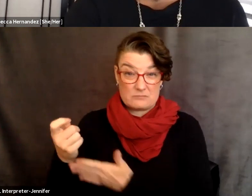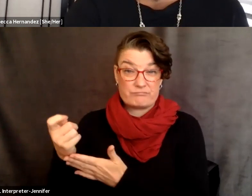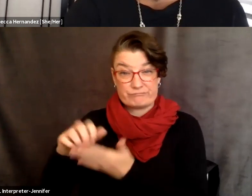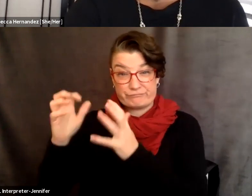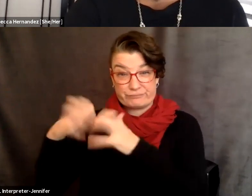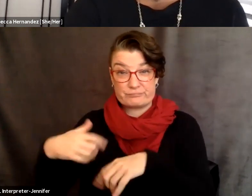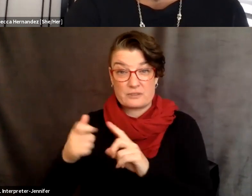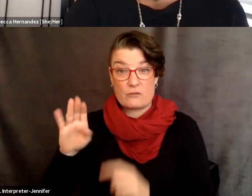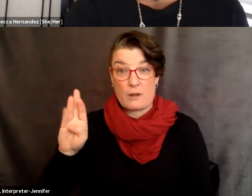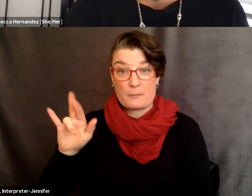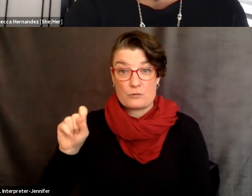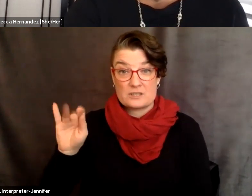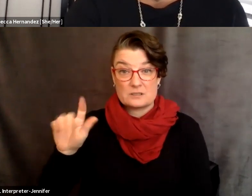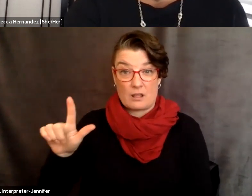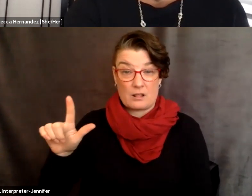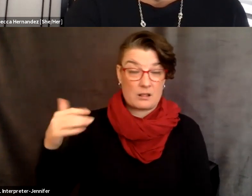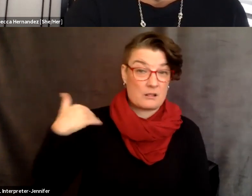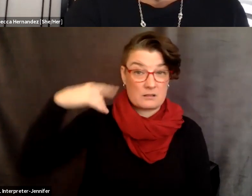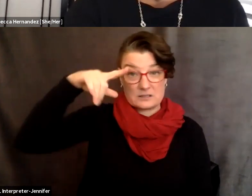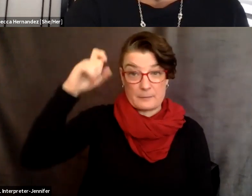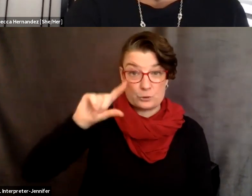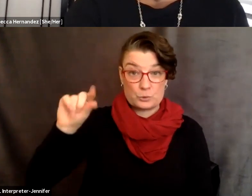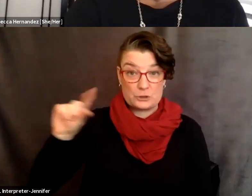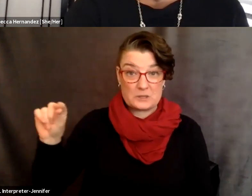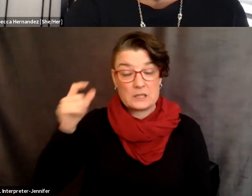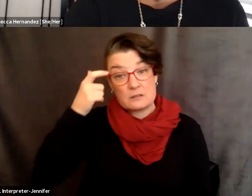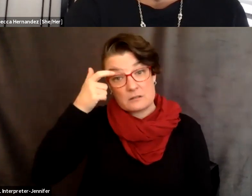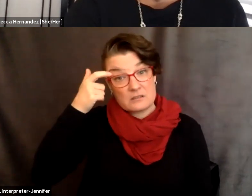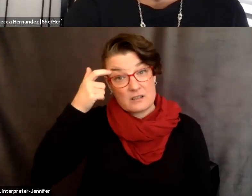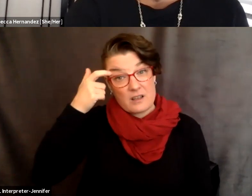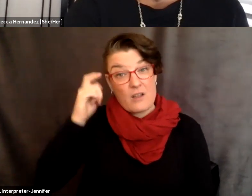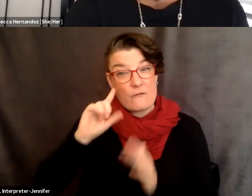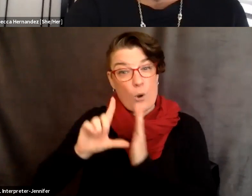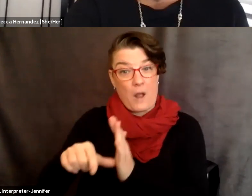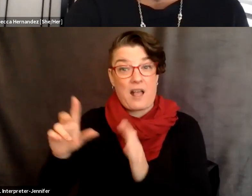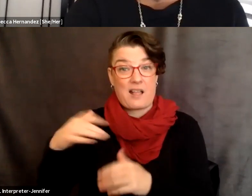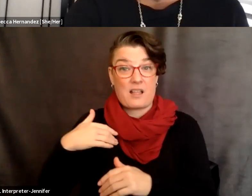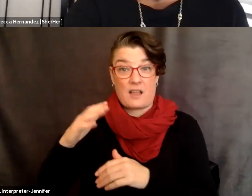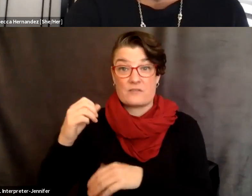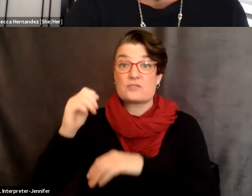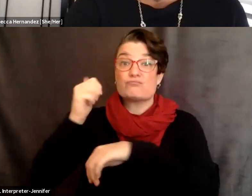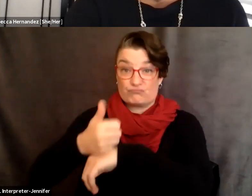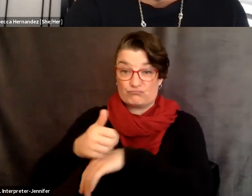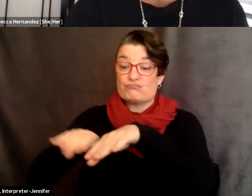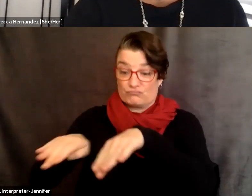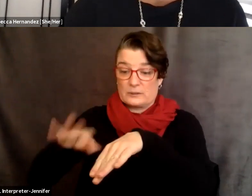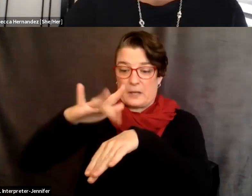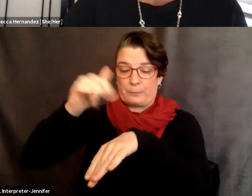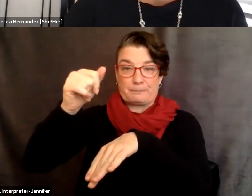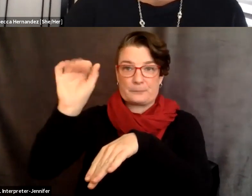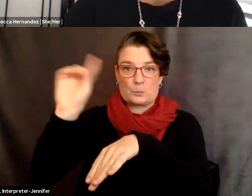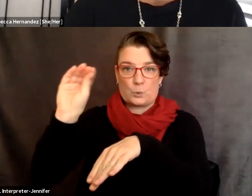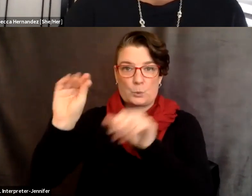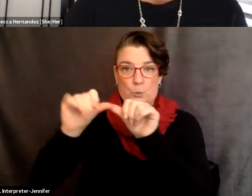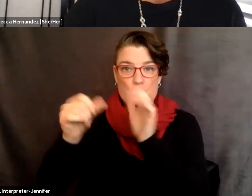um, in the summer of 2020, for a while, there was this, um, empty pedestal. And I thought, wow, that's kind